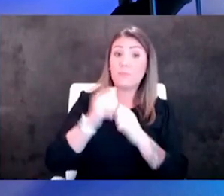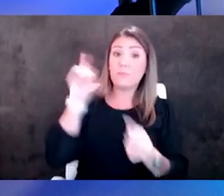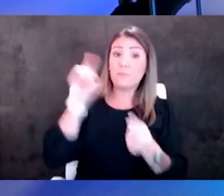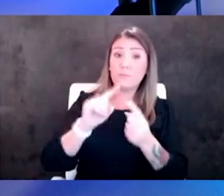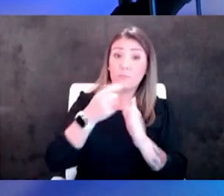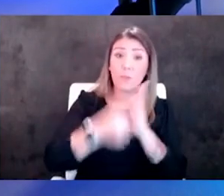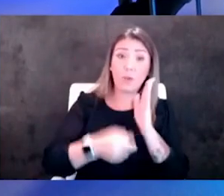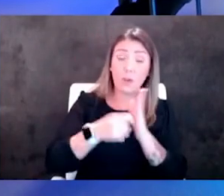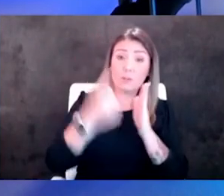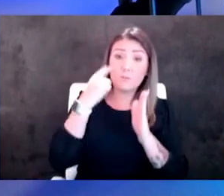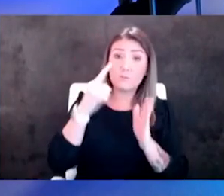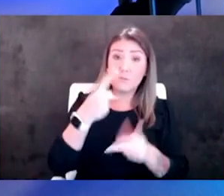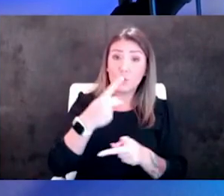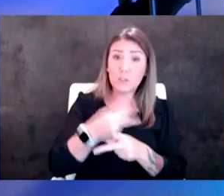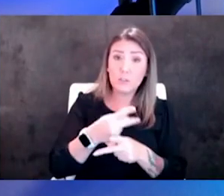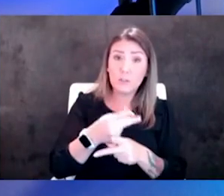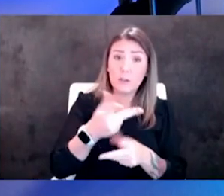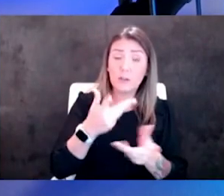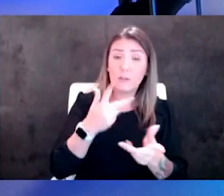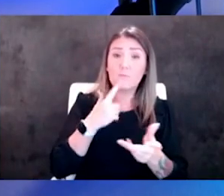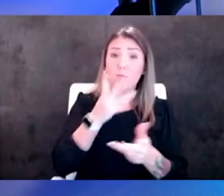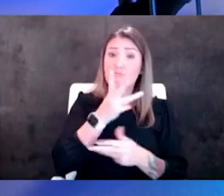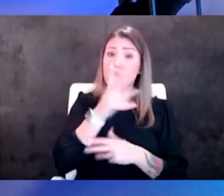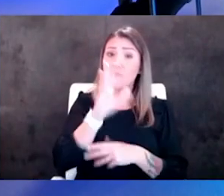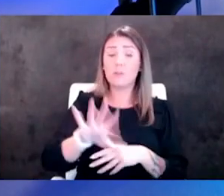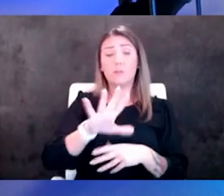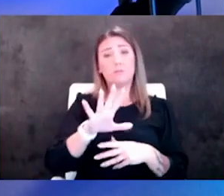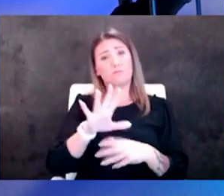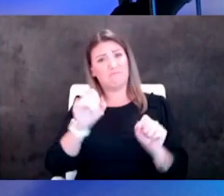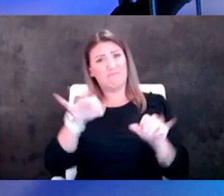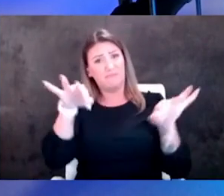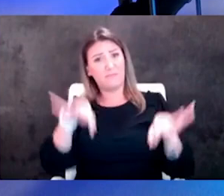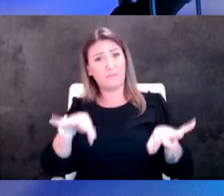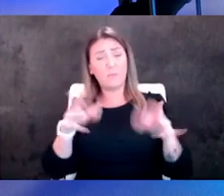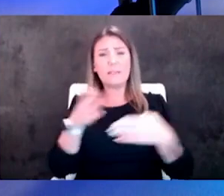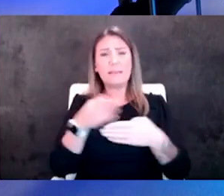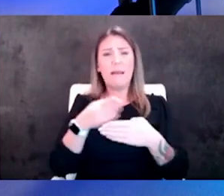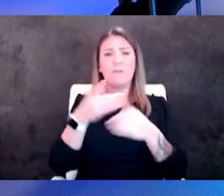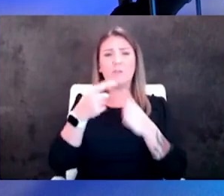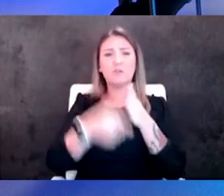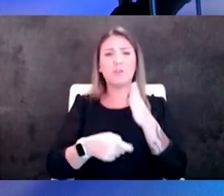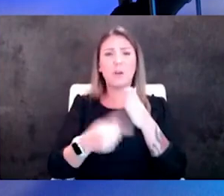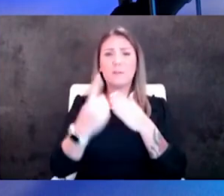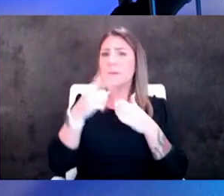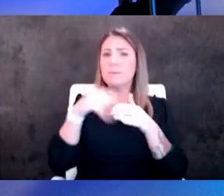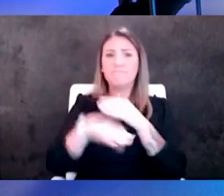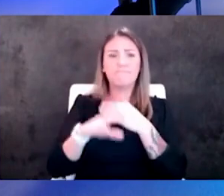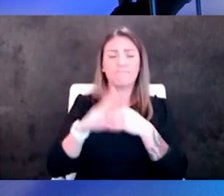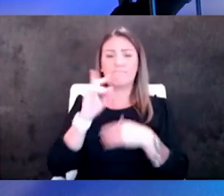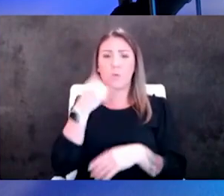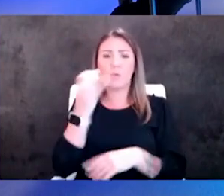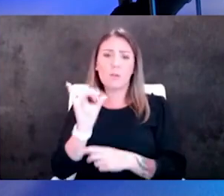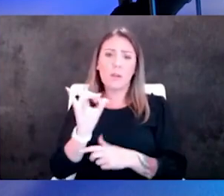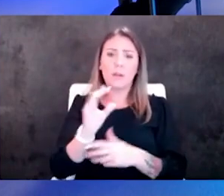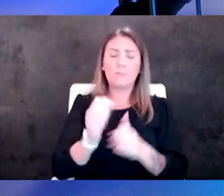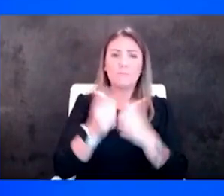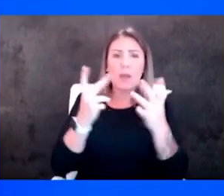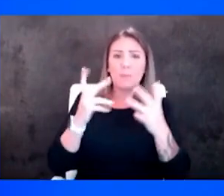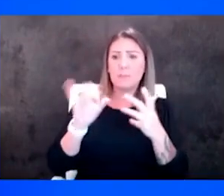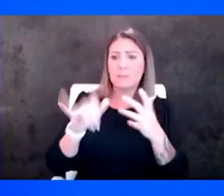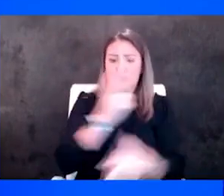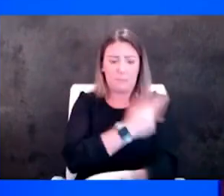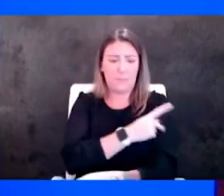for people in rural areas talk to us a little bit more what what's an average cost of one of these admissions like and how much of that does a patient have to pay for